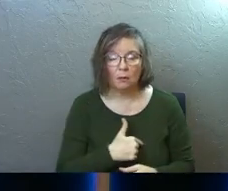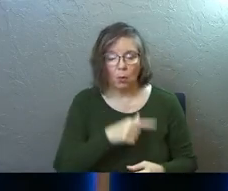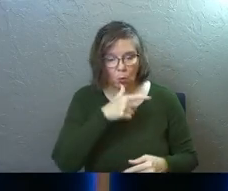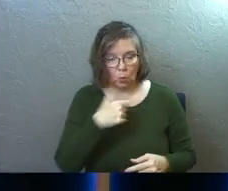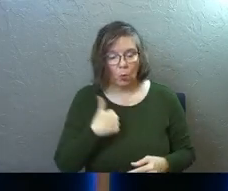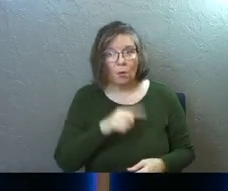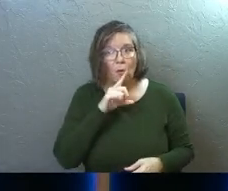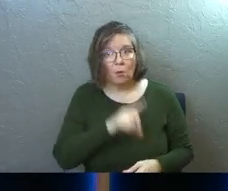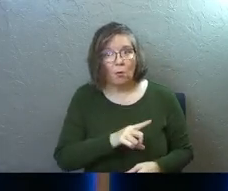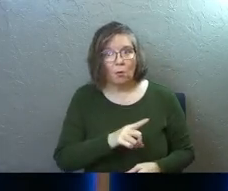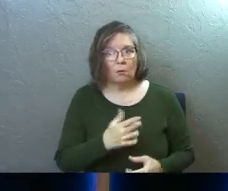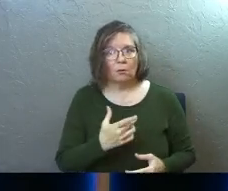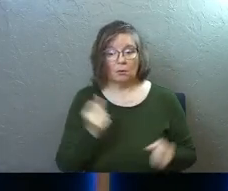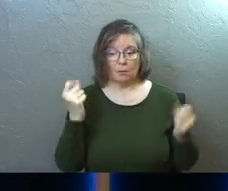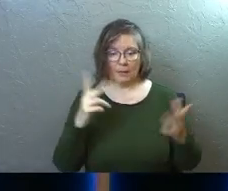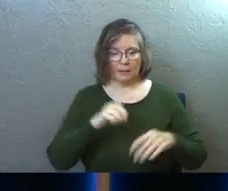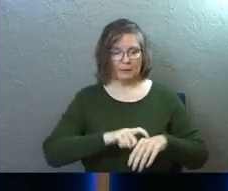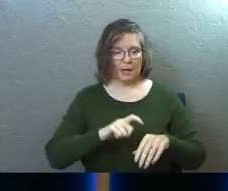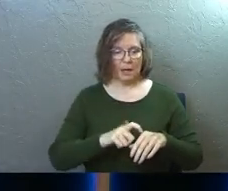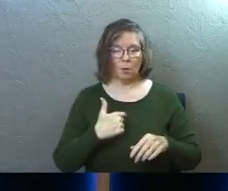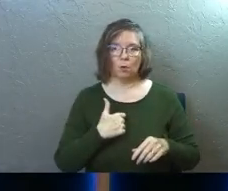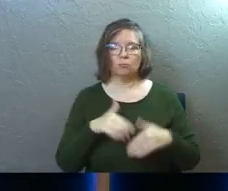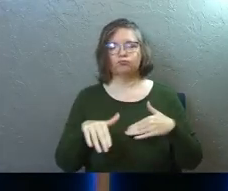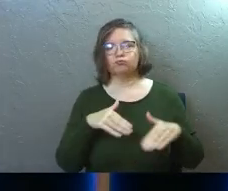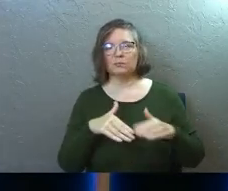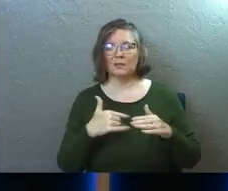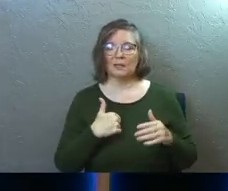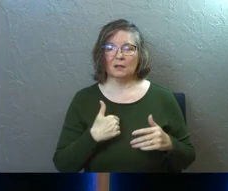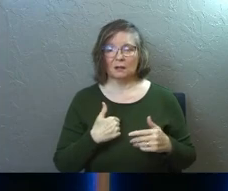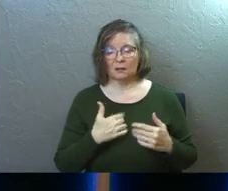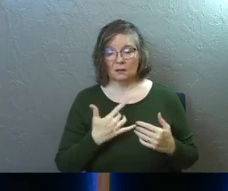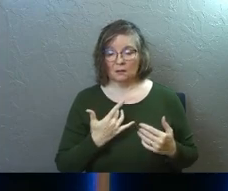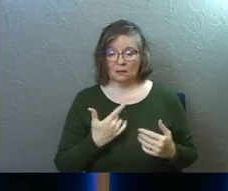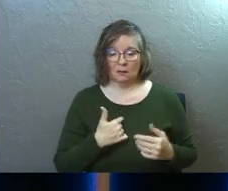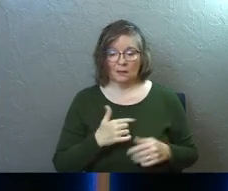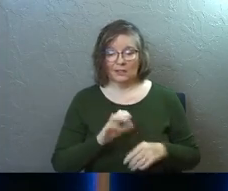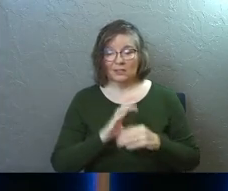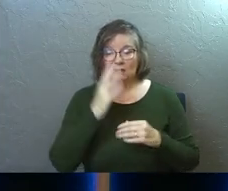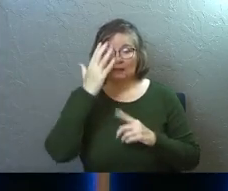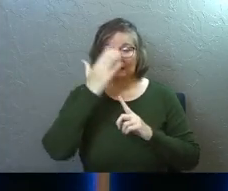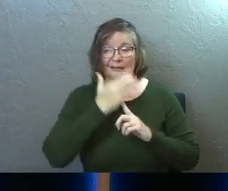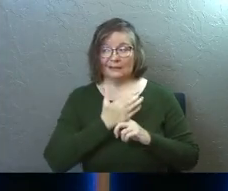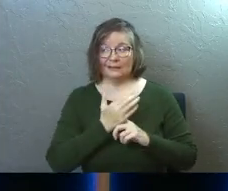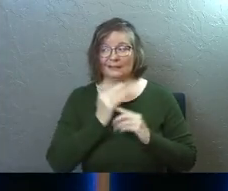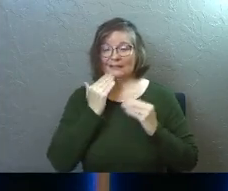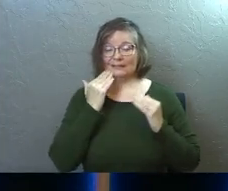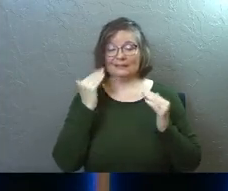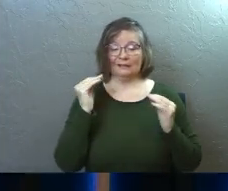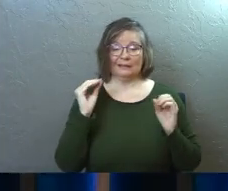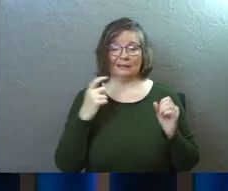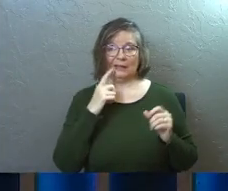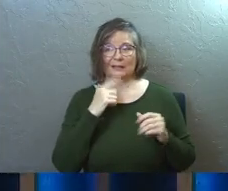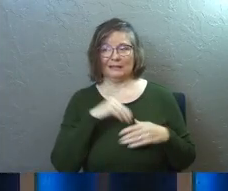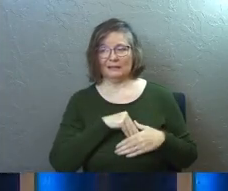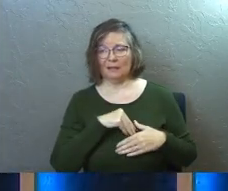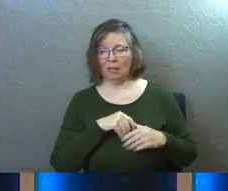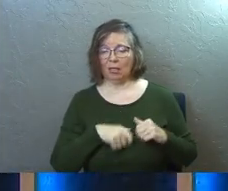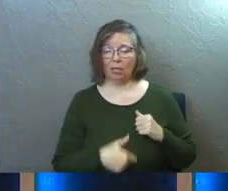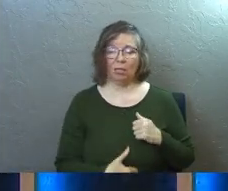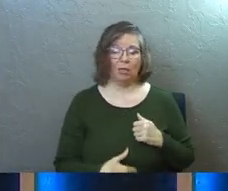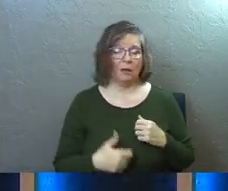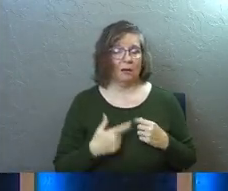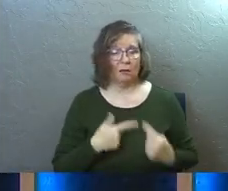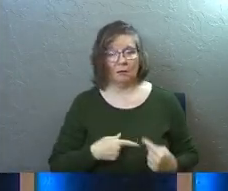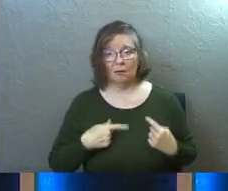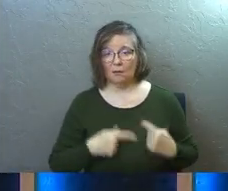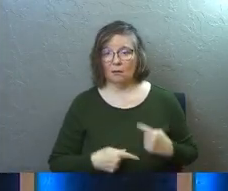that's who we are. Like a lot of times we're like, we're walking in, we're kind of wearing the church mask, hoping nobody notices just how broken we are, how